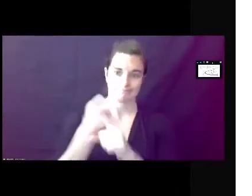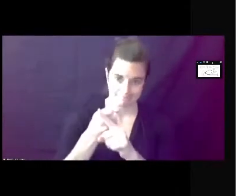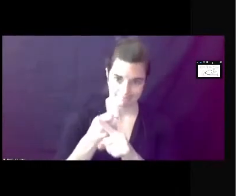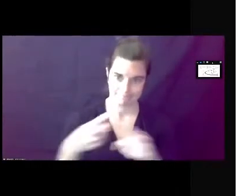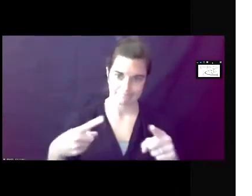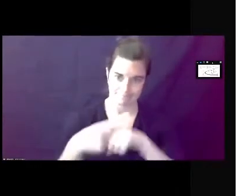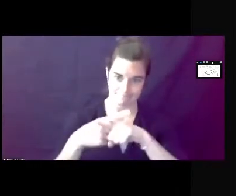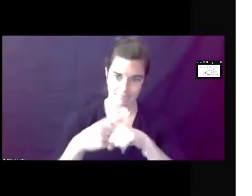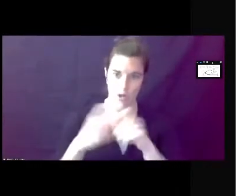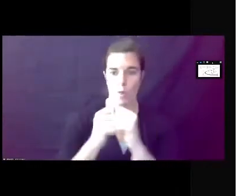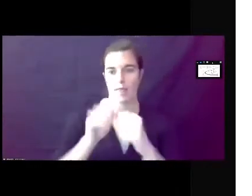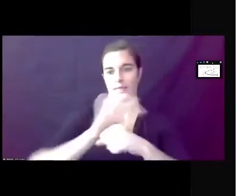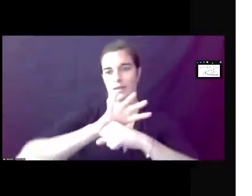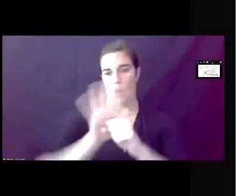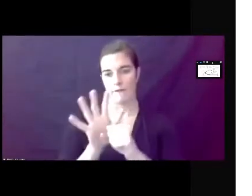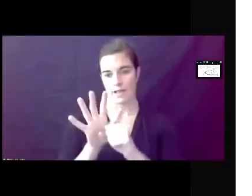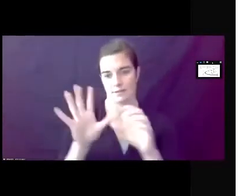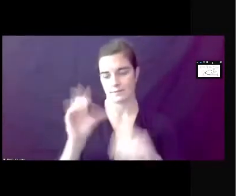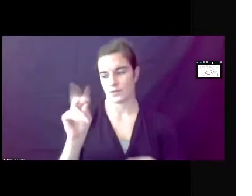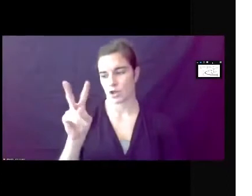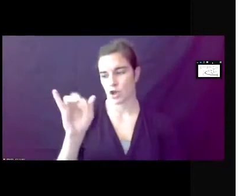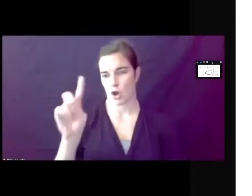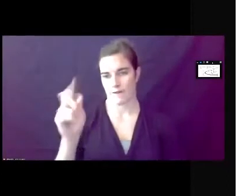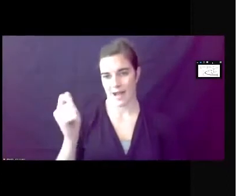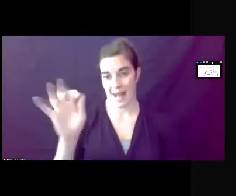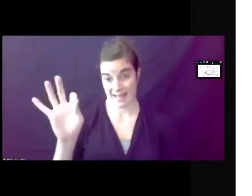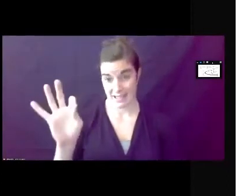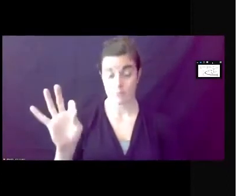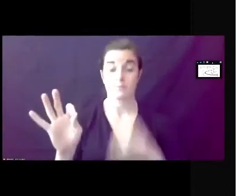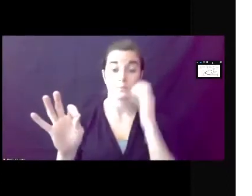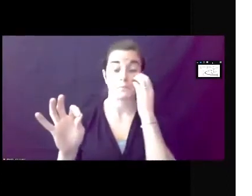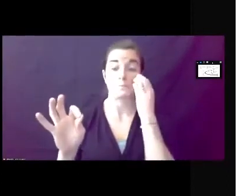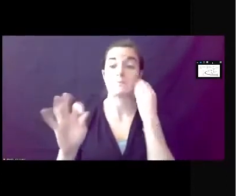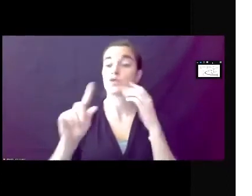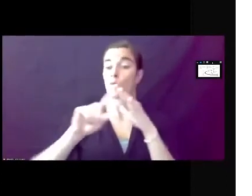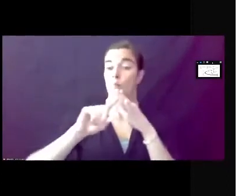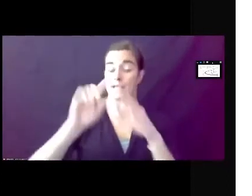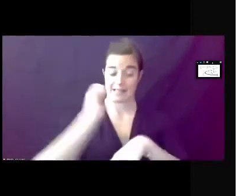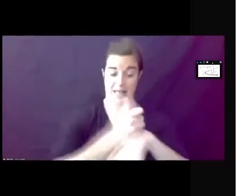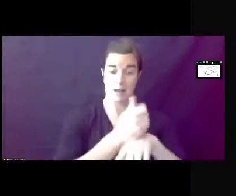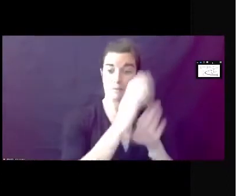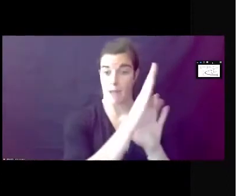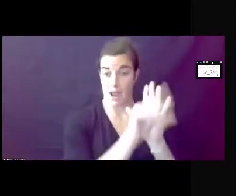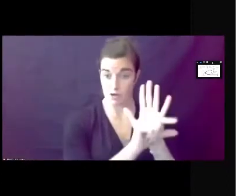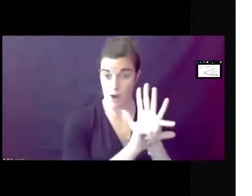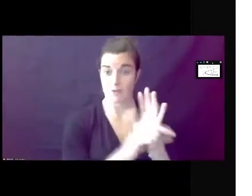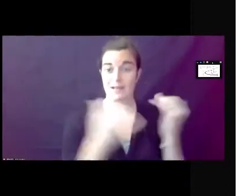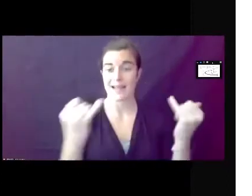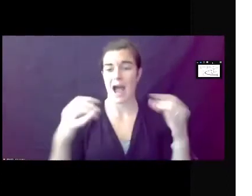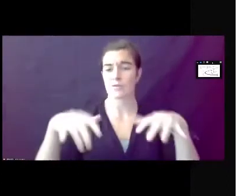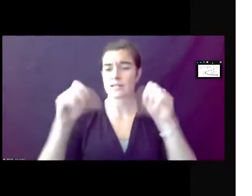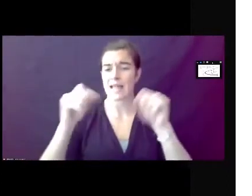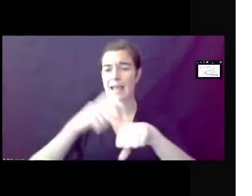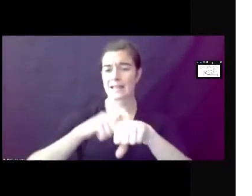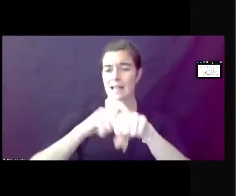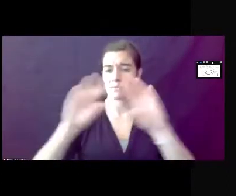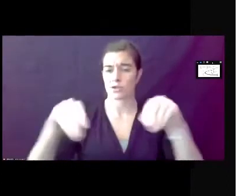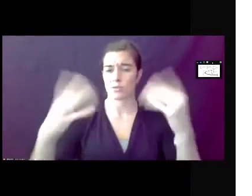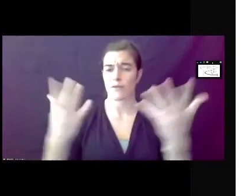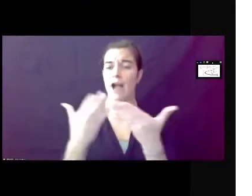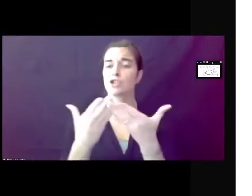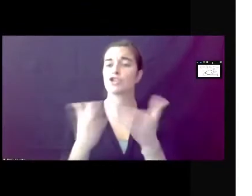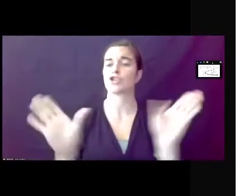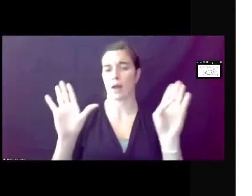pandemic. So we've established the context in the background. Next, we're going to take some time to provide an overview